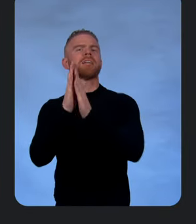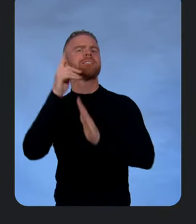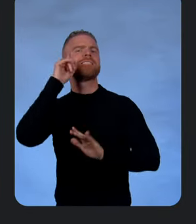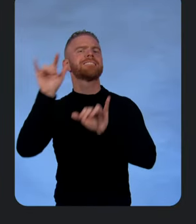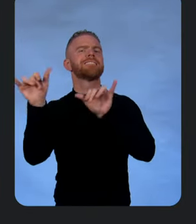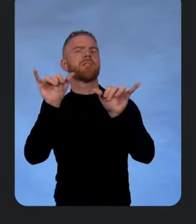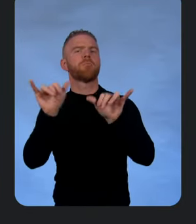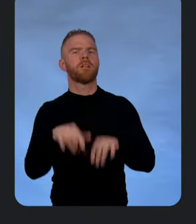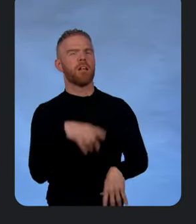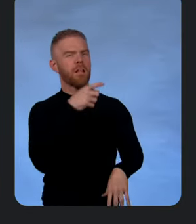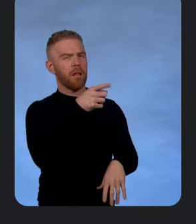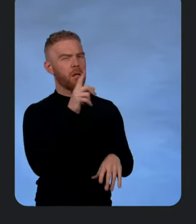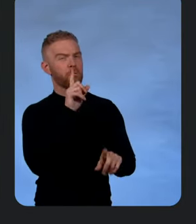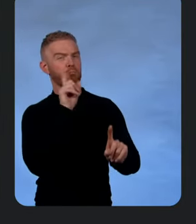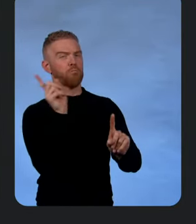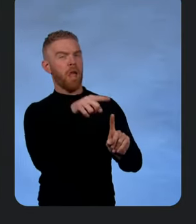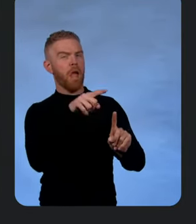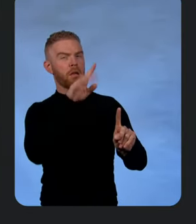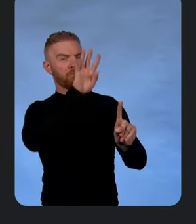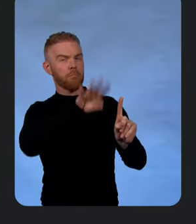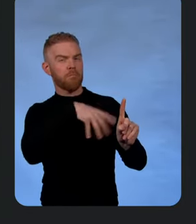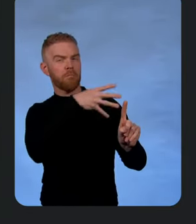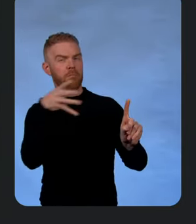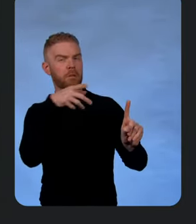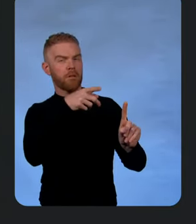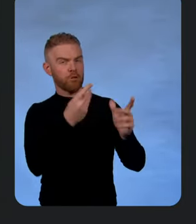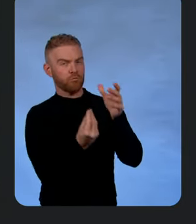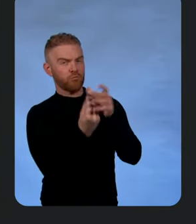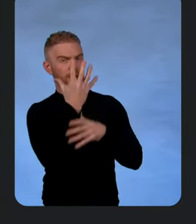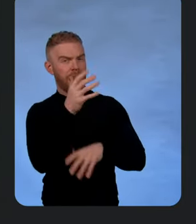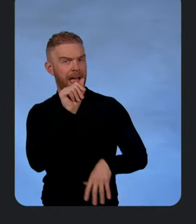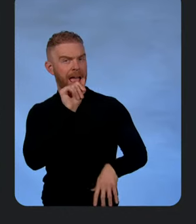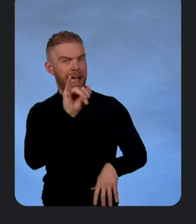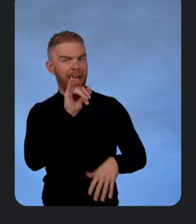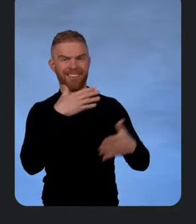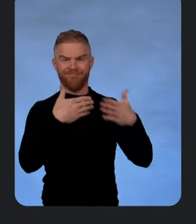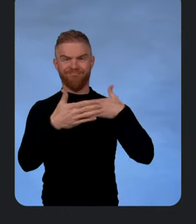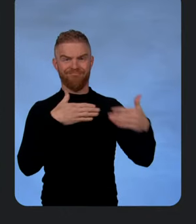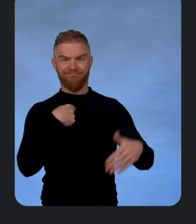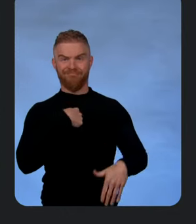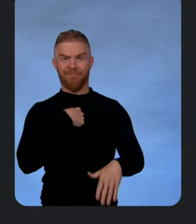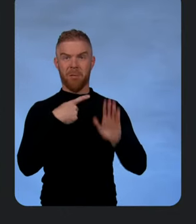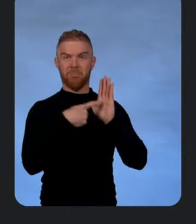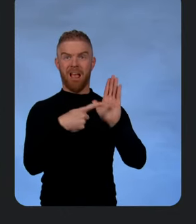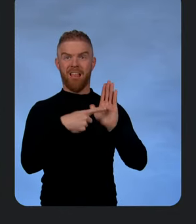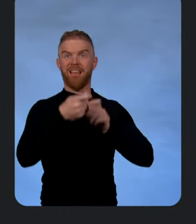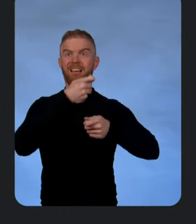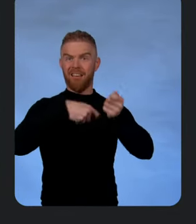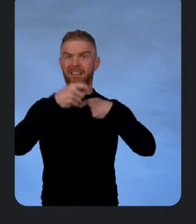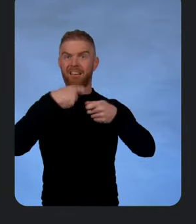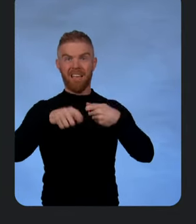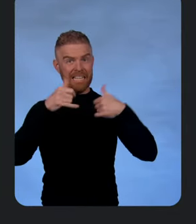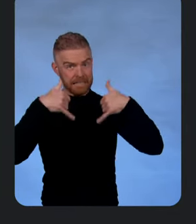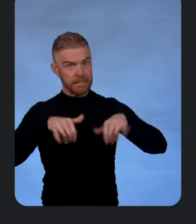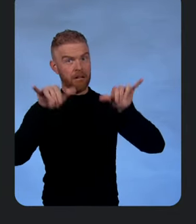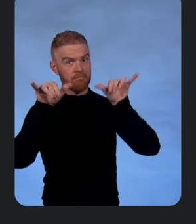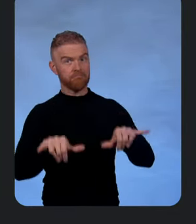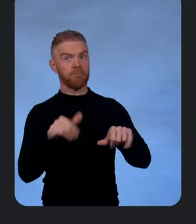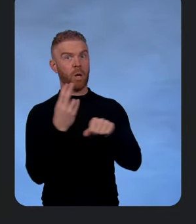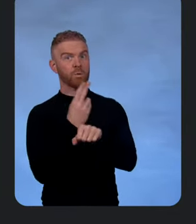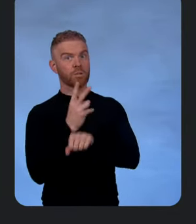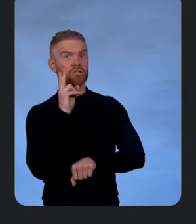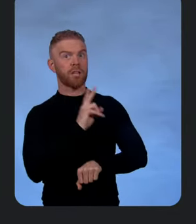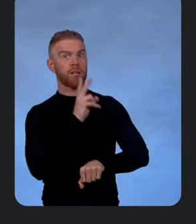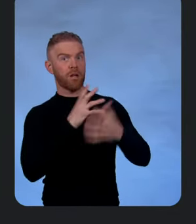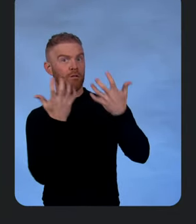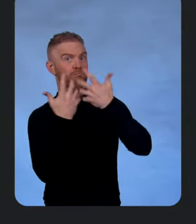AI component that works even if I'm swapping models and making worse choices and not using Gemini, but it would all work. Right. Exactly. Exactly. Yes. So a nice little tool